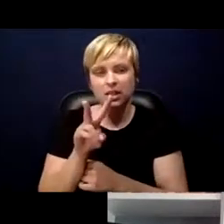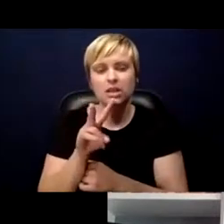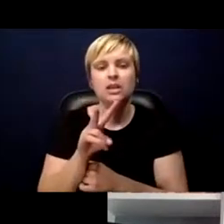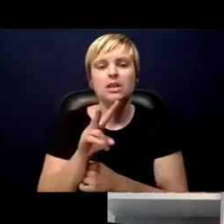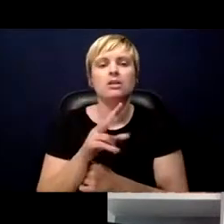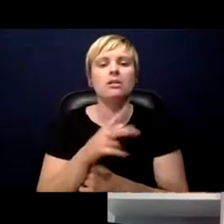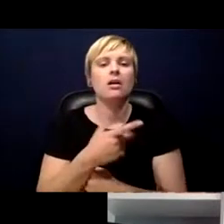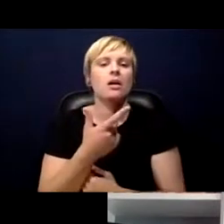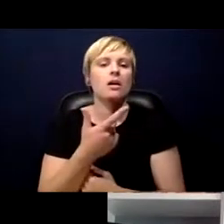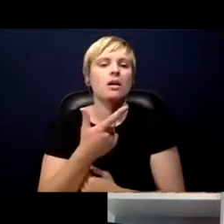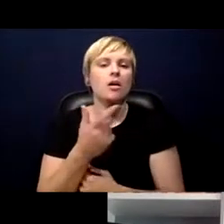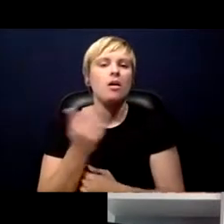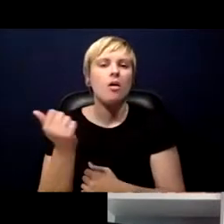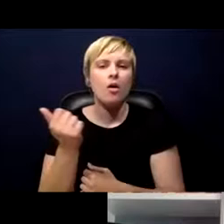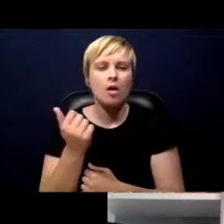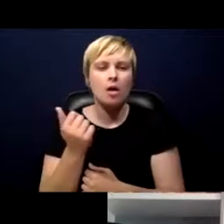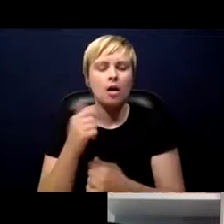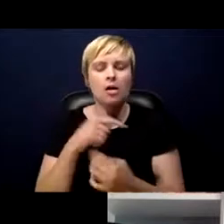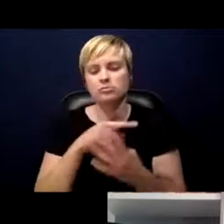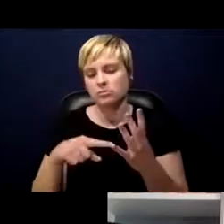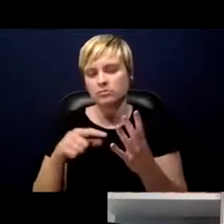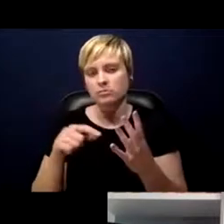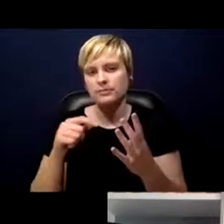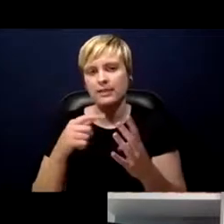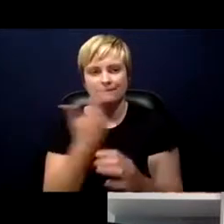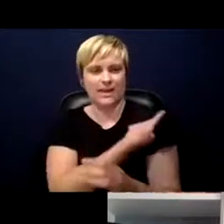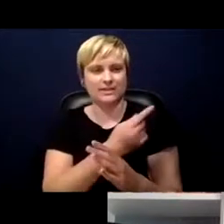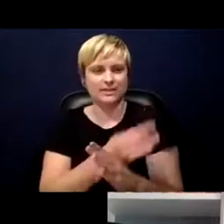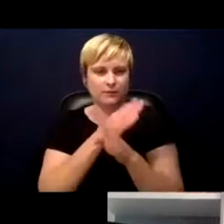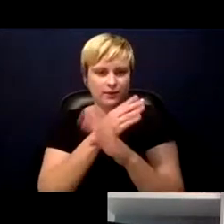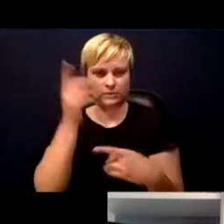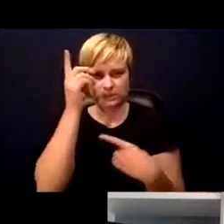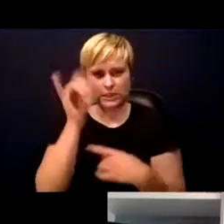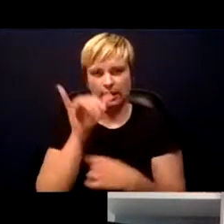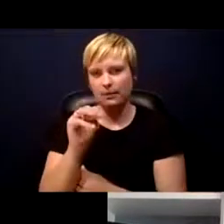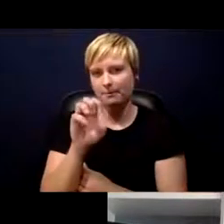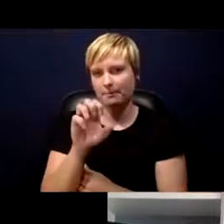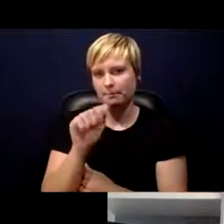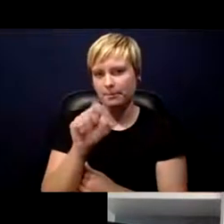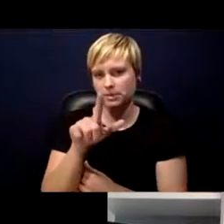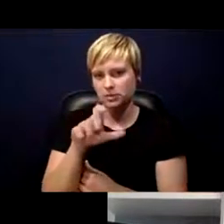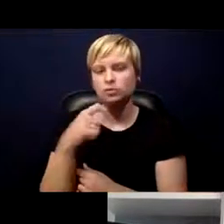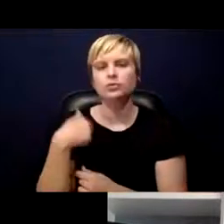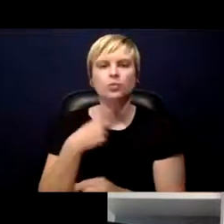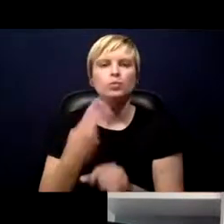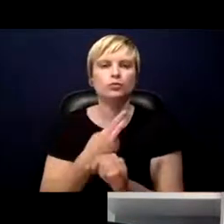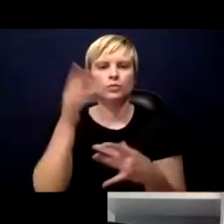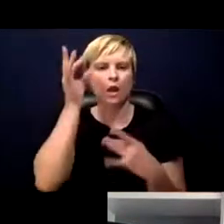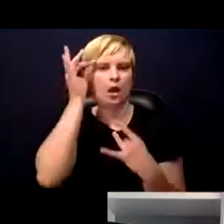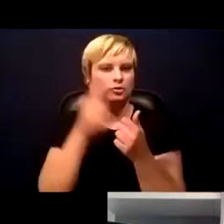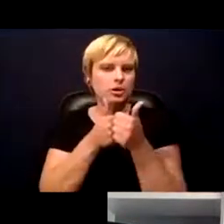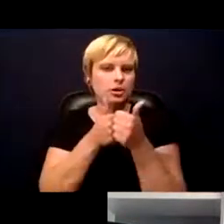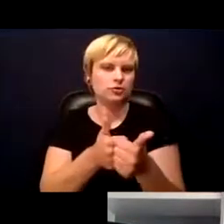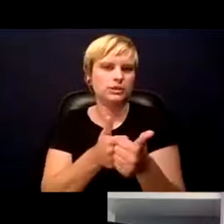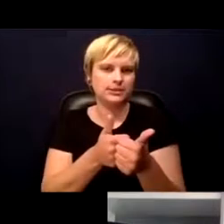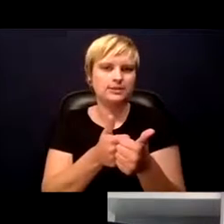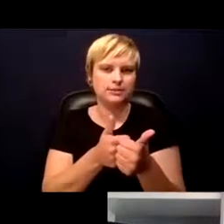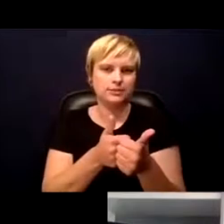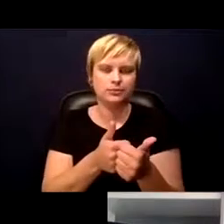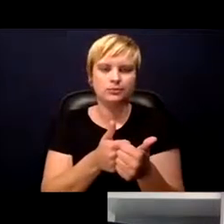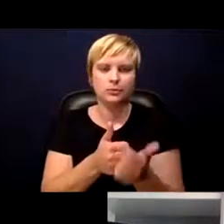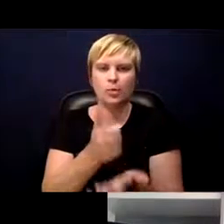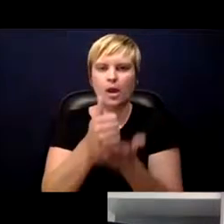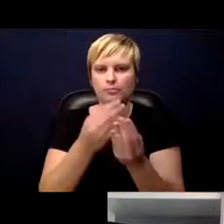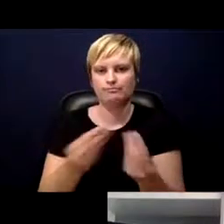preventable diseases like measles. We've used contact tracing to do that. Just to lay it out and let our